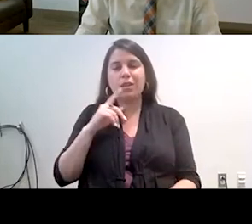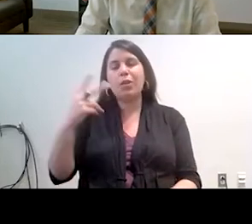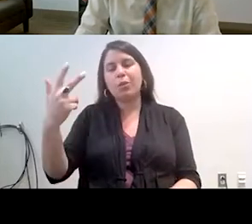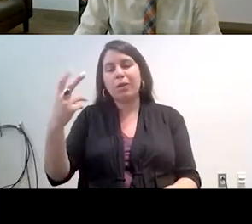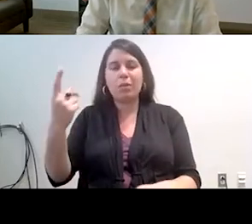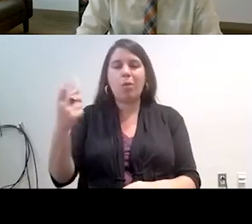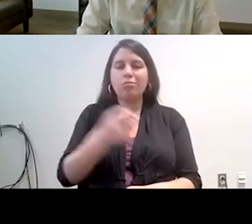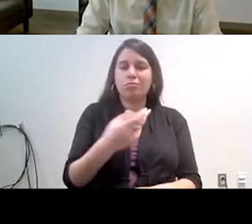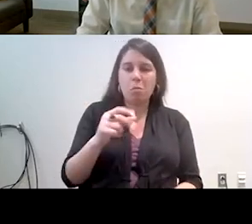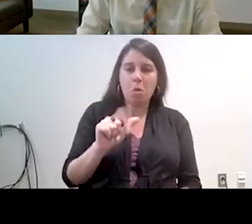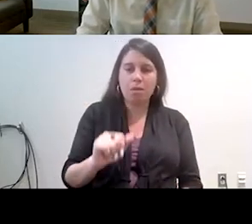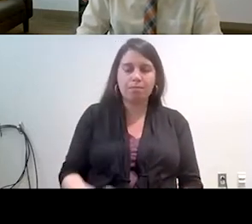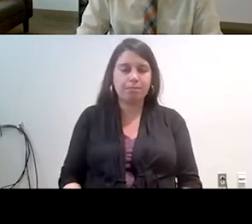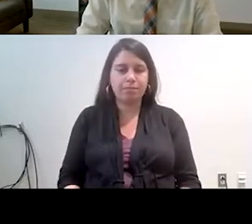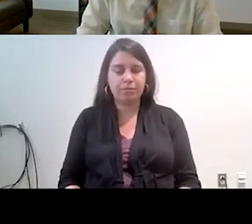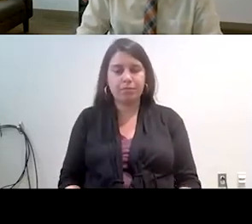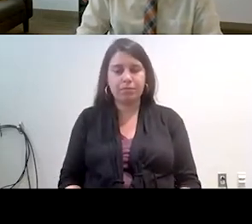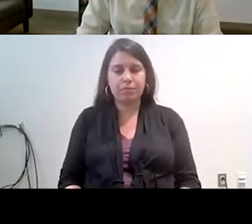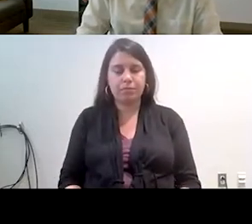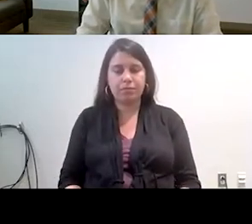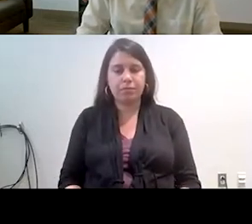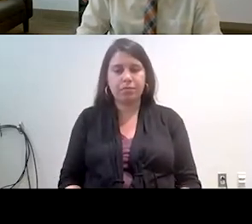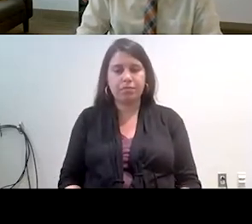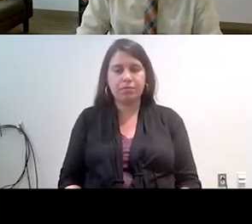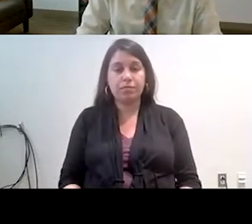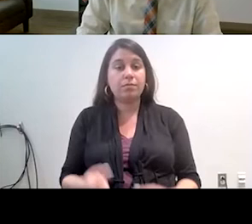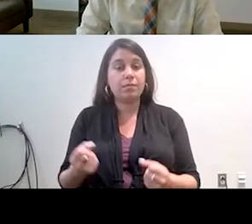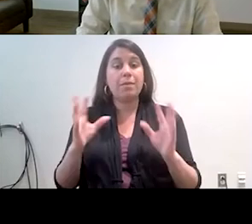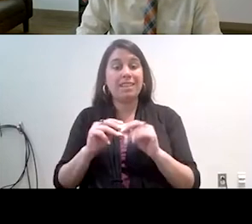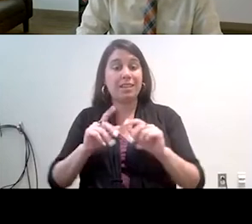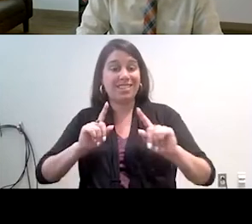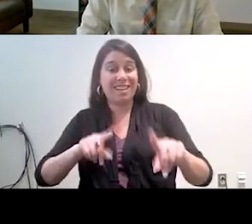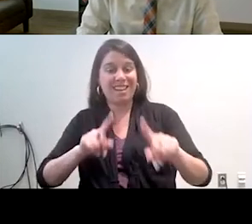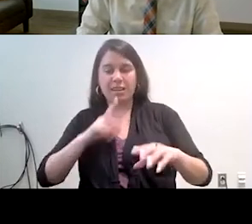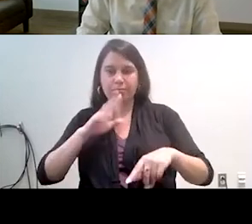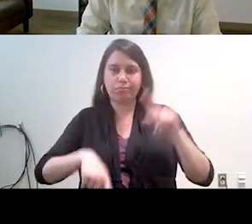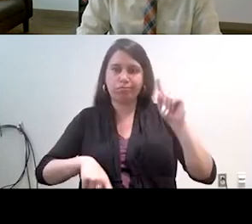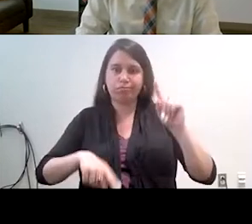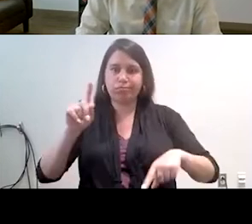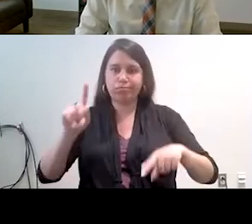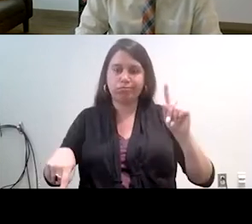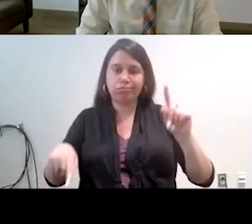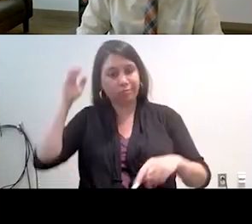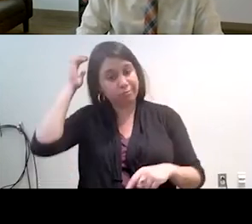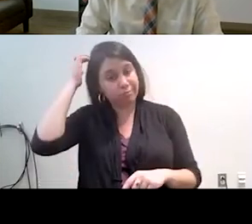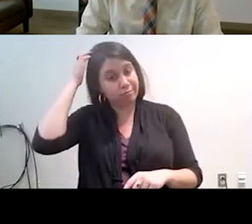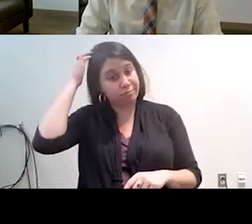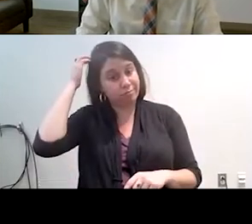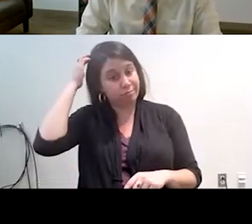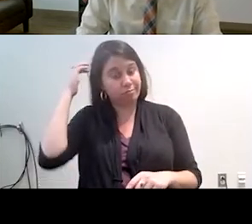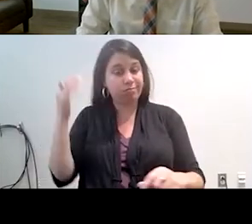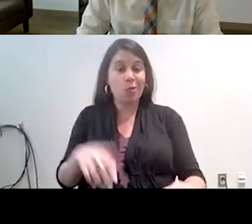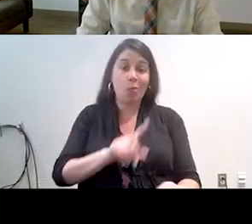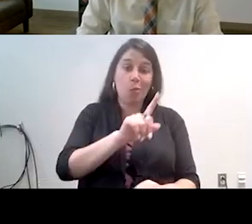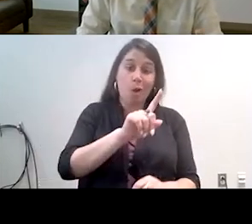And the number of sessions attended was, as you can see, there's a wide range from 1 to 48. And that one is